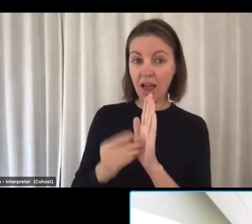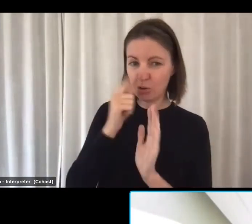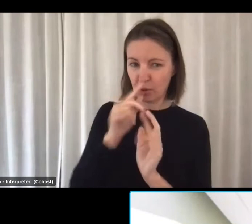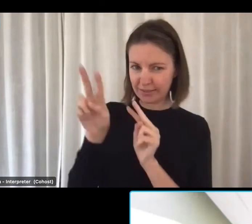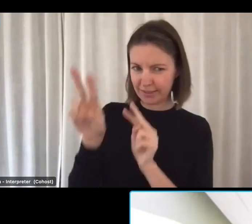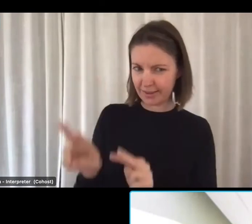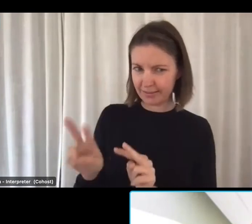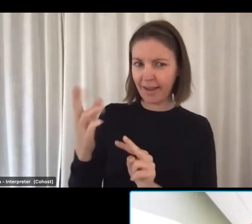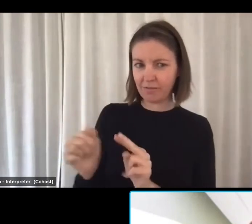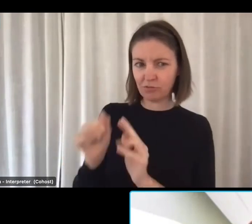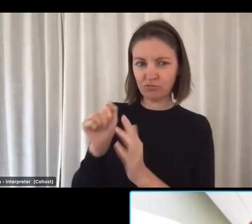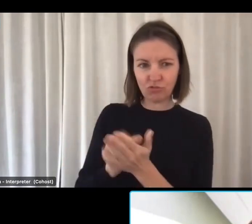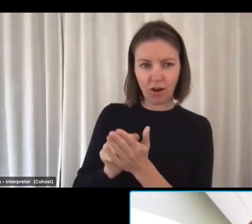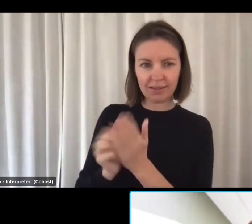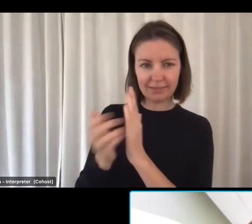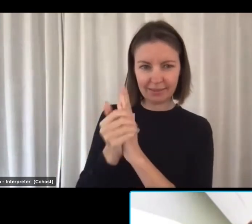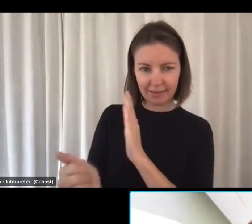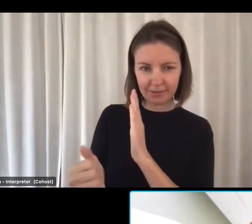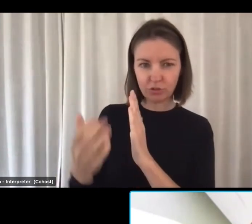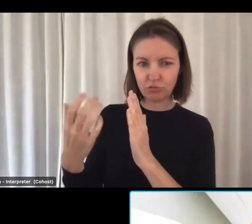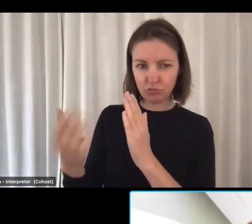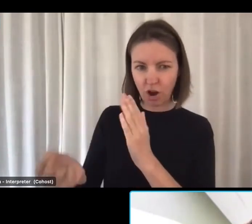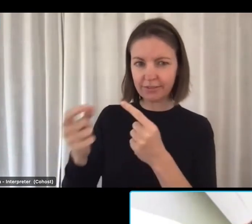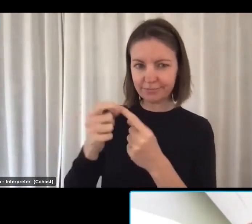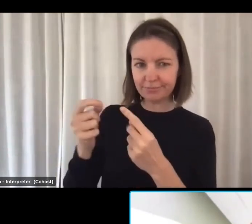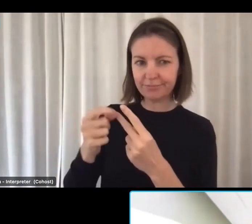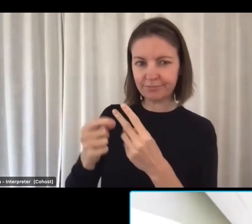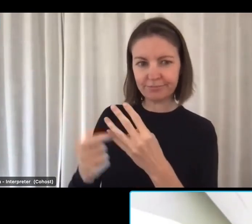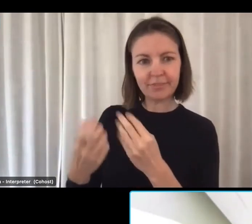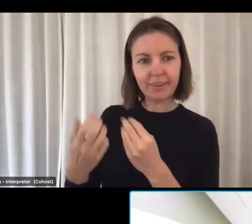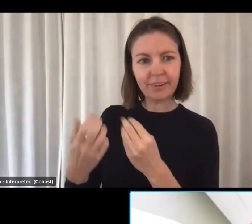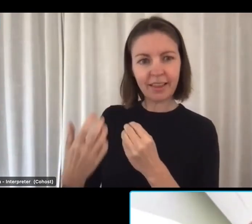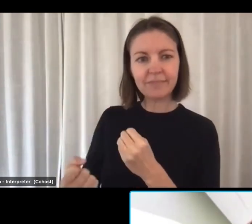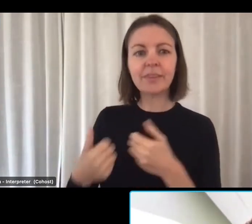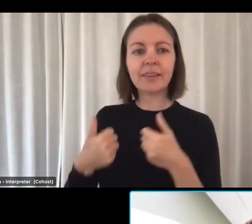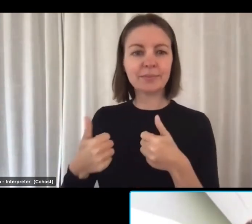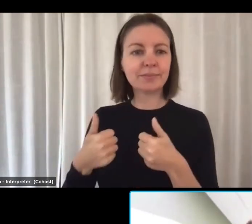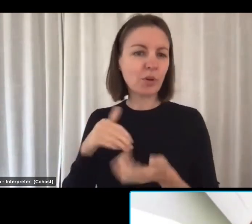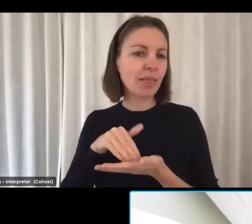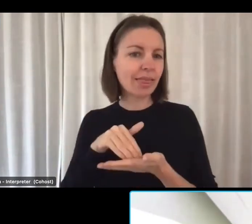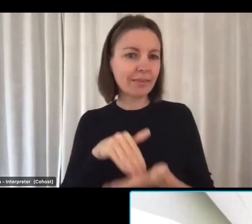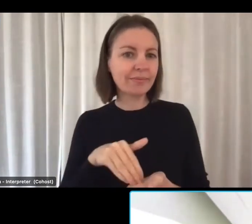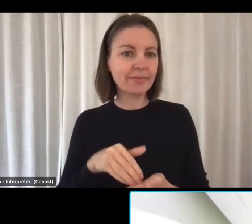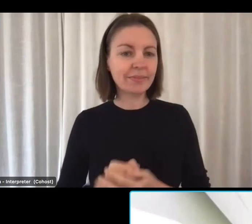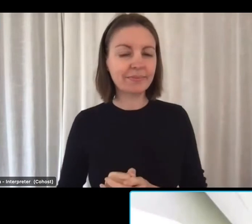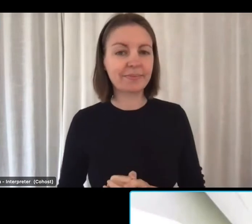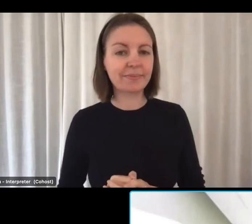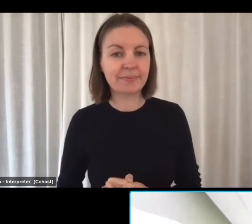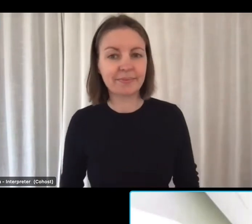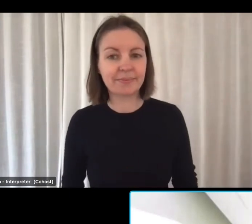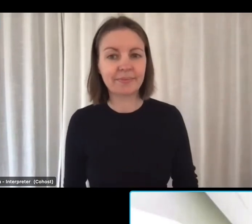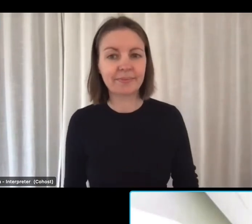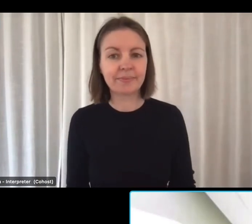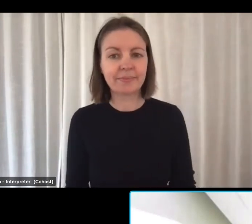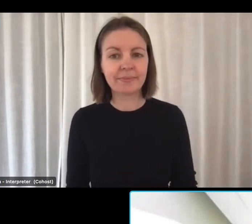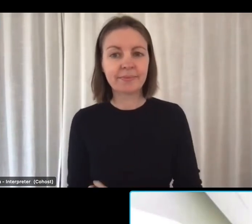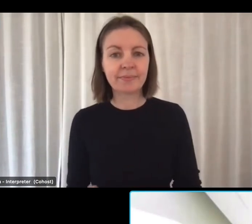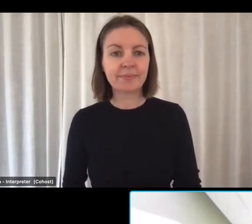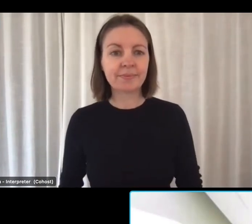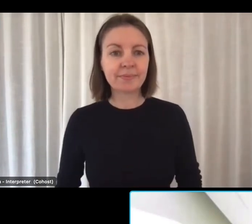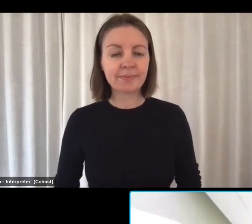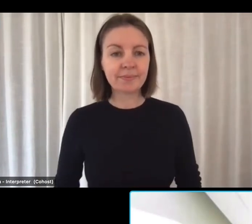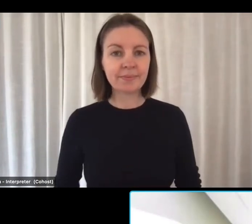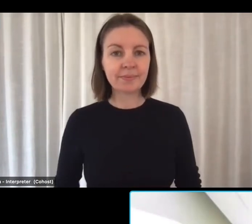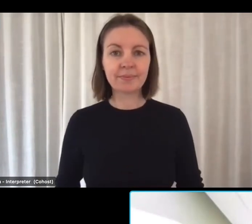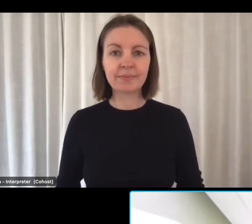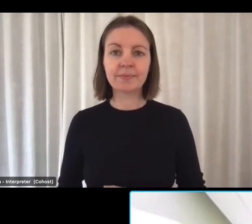attributes that you're wanting. So I think there's some really good helpful hints there. I've